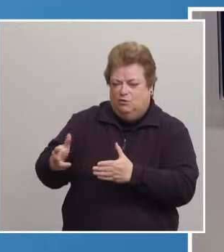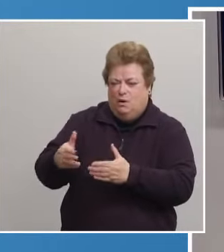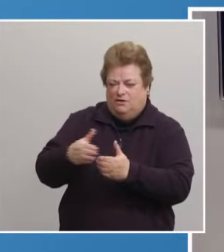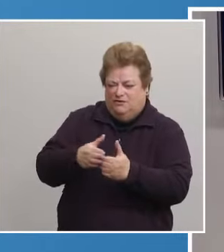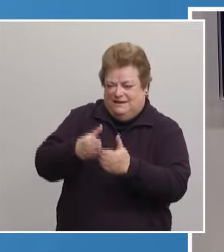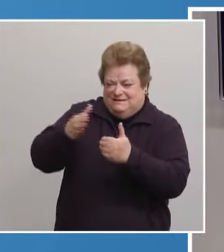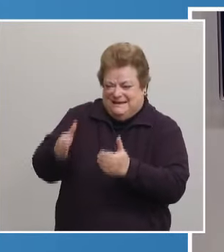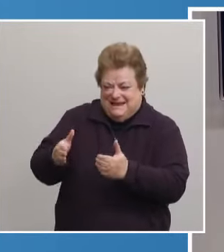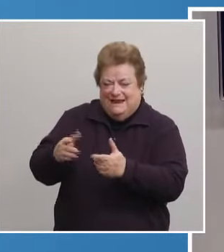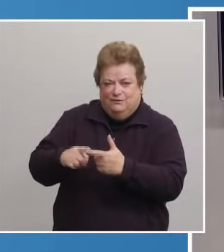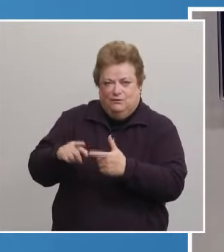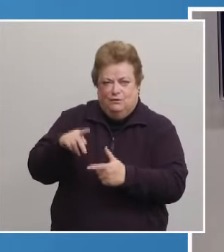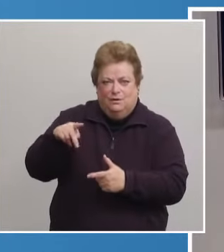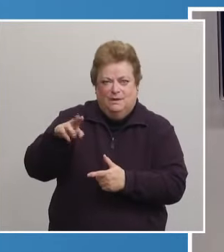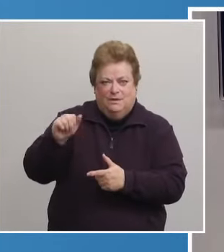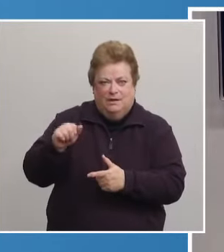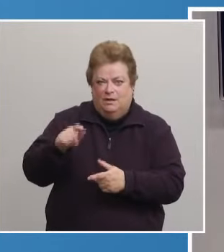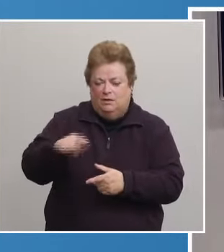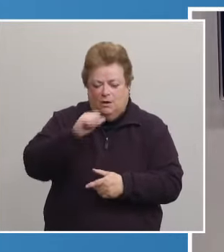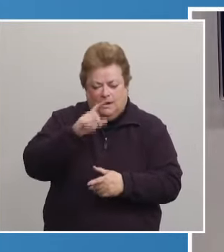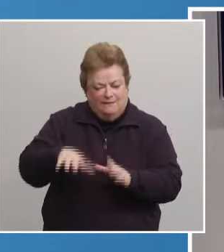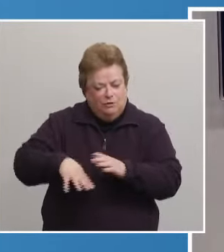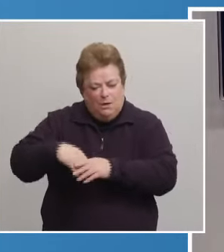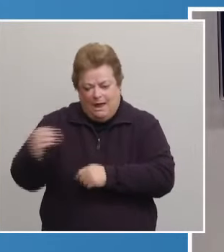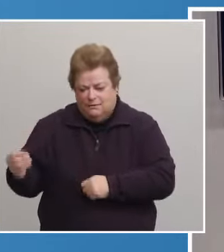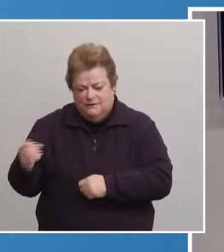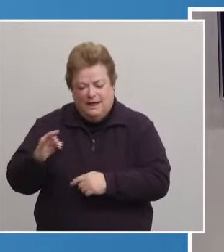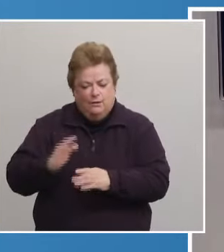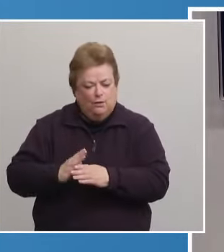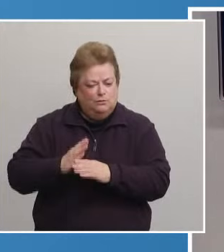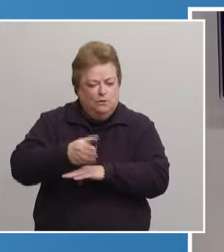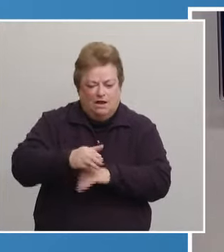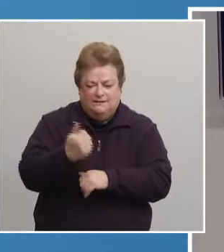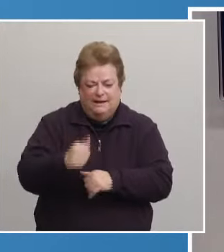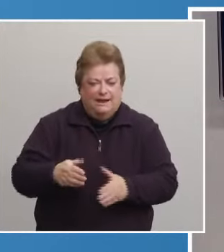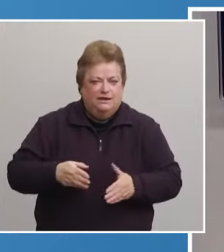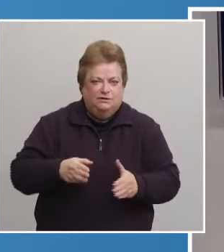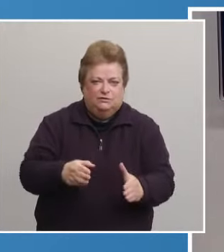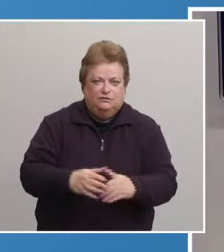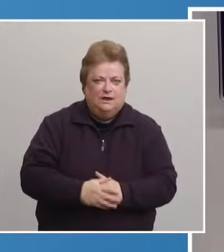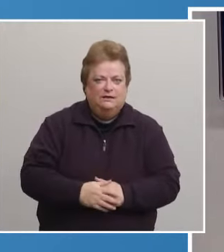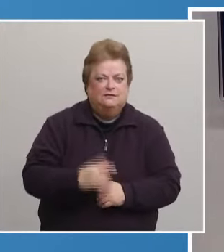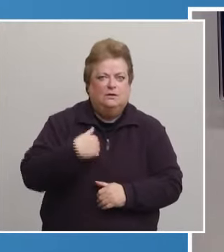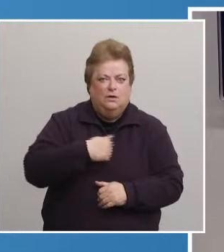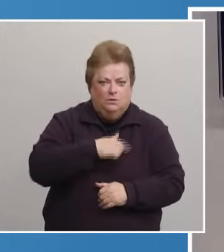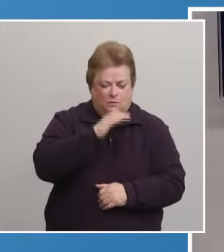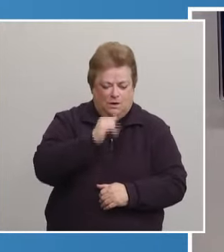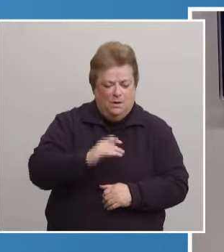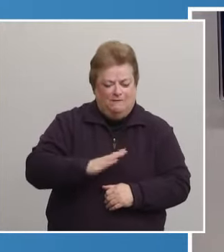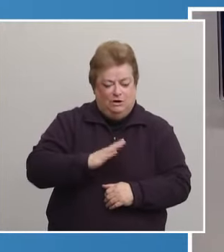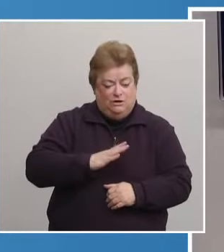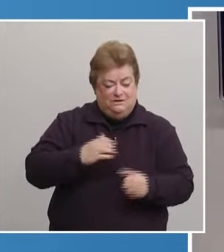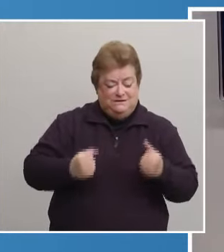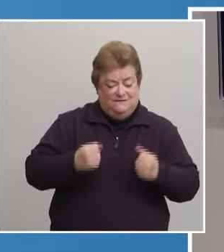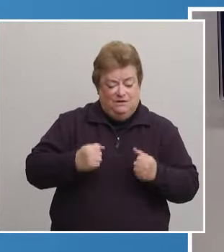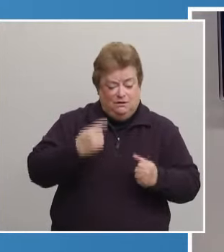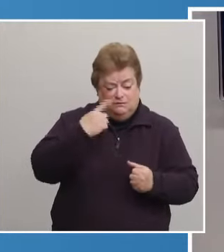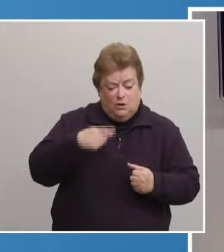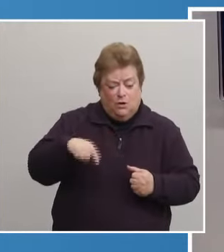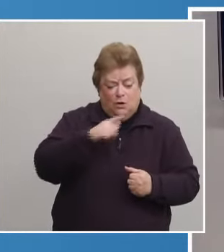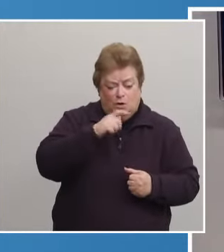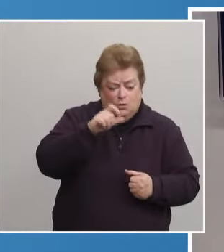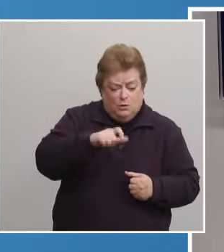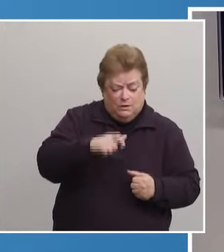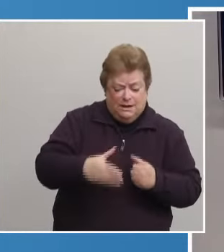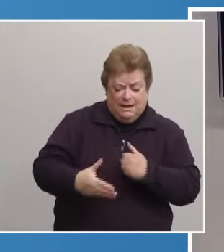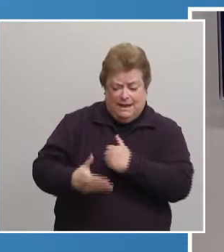You do not have to go outside or across any streets. We will have courtesy vehicles for those who need help getting from